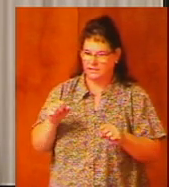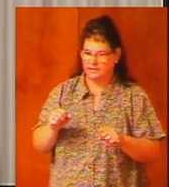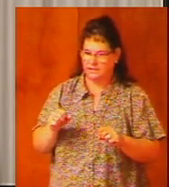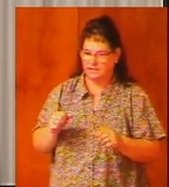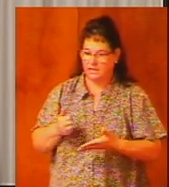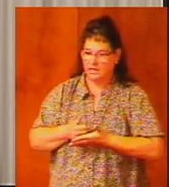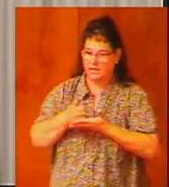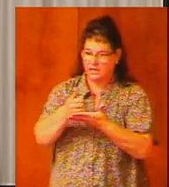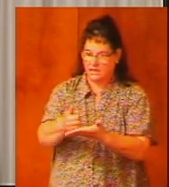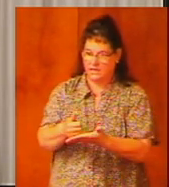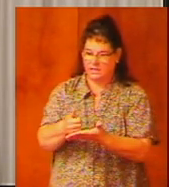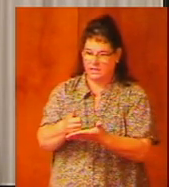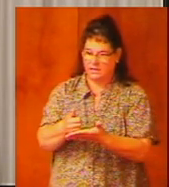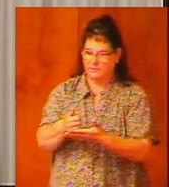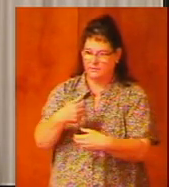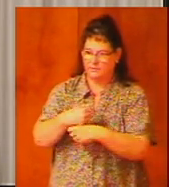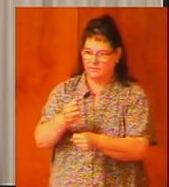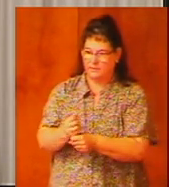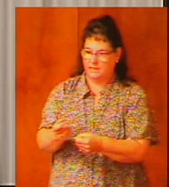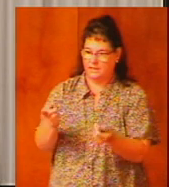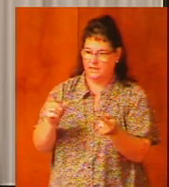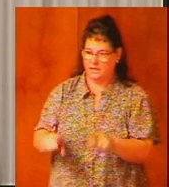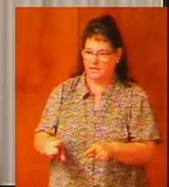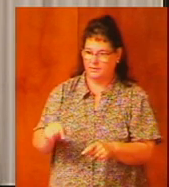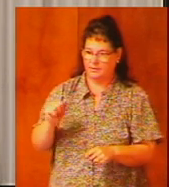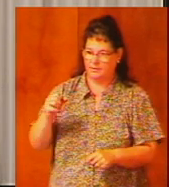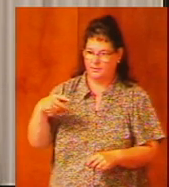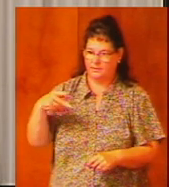contributed to the apostasy that followed